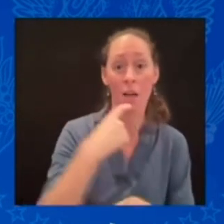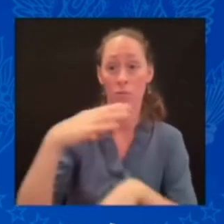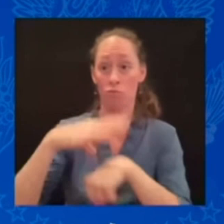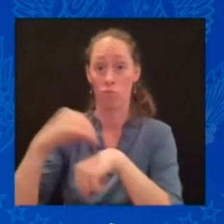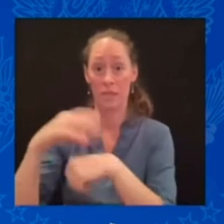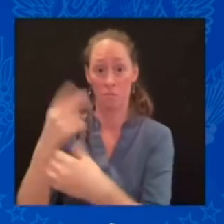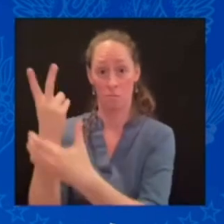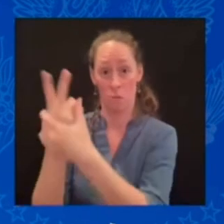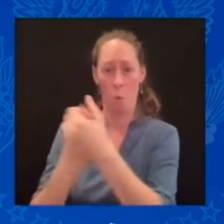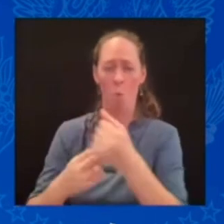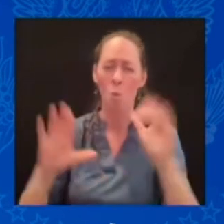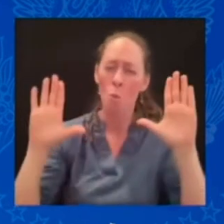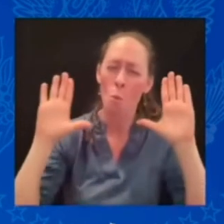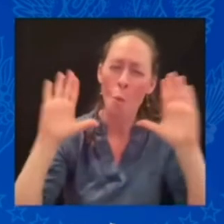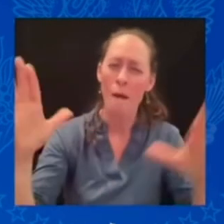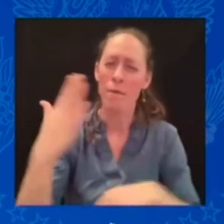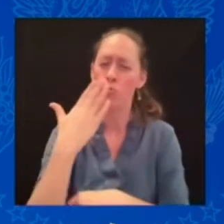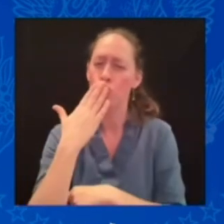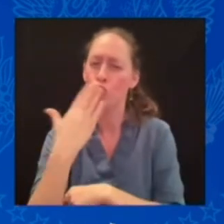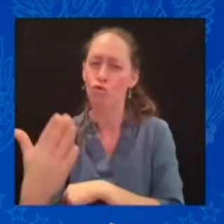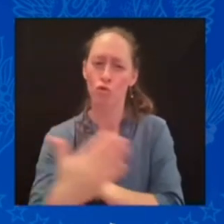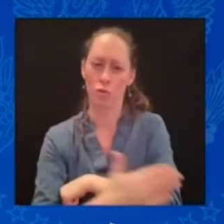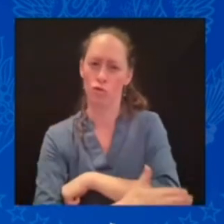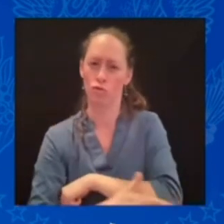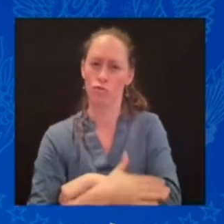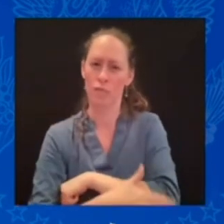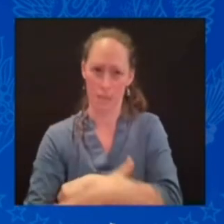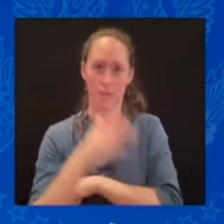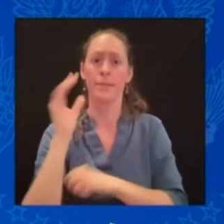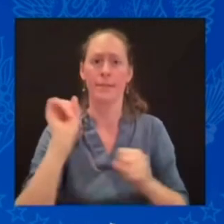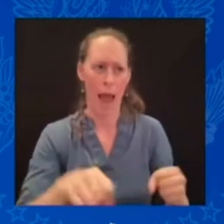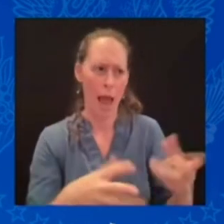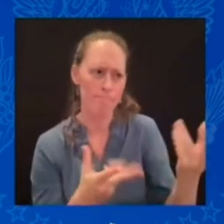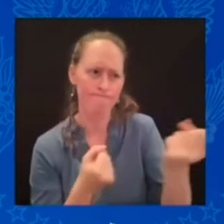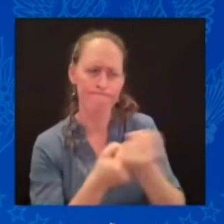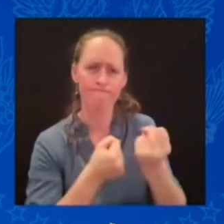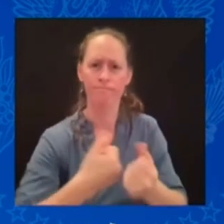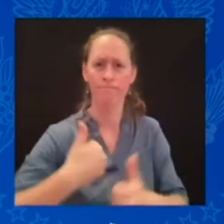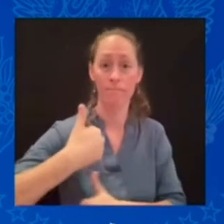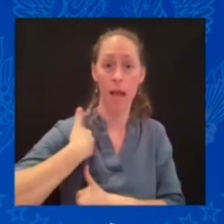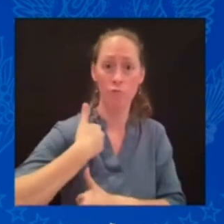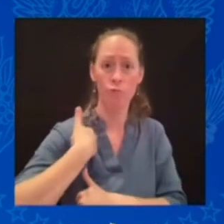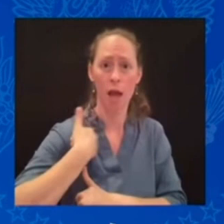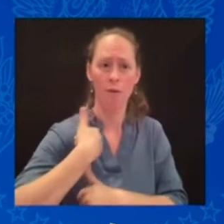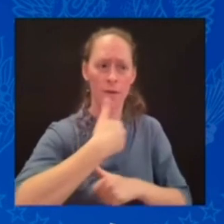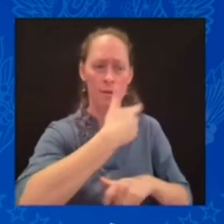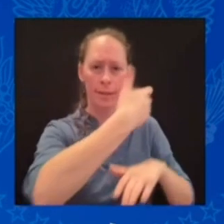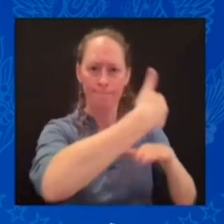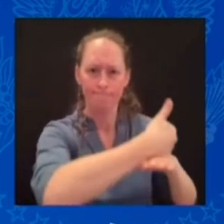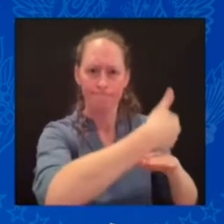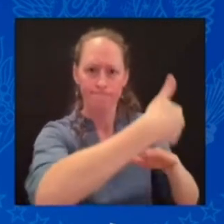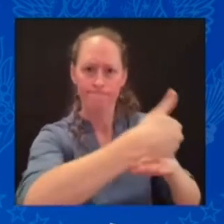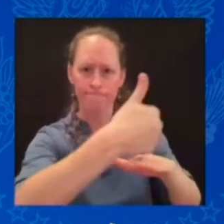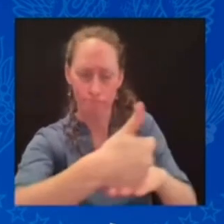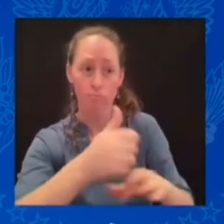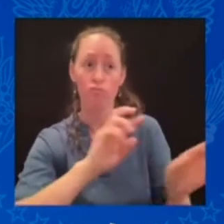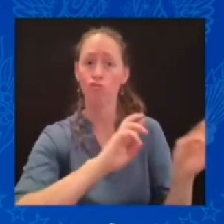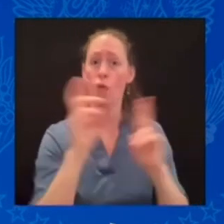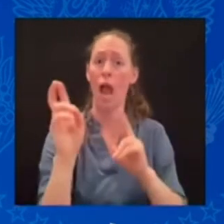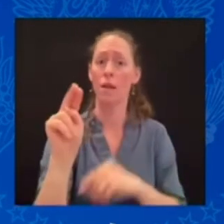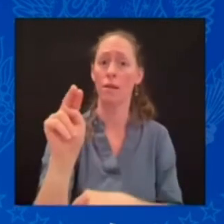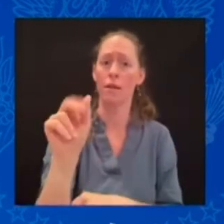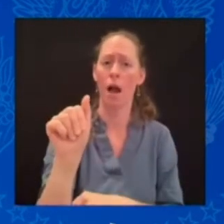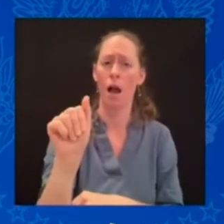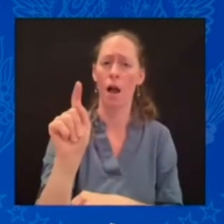And a stronger NATO makes the entire world stronger. Mr. President, as your ally, we want the people of Finland to